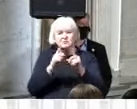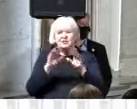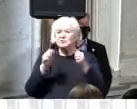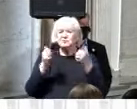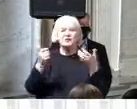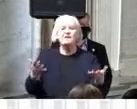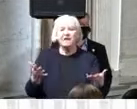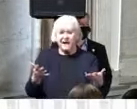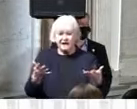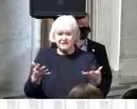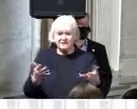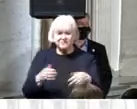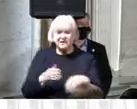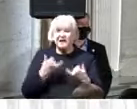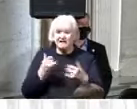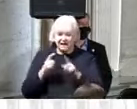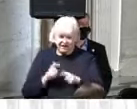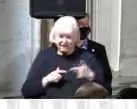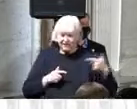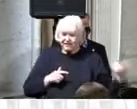secretary janet yellen